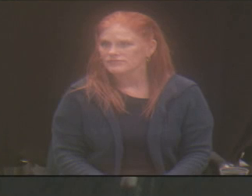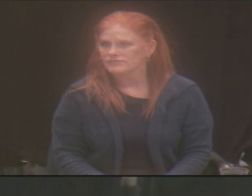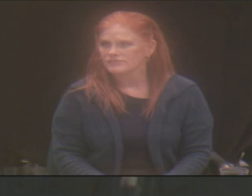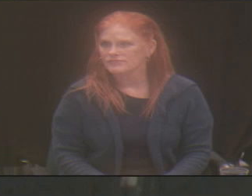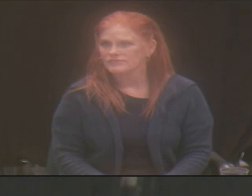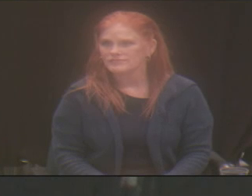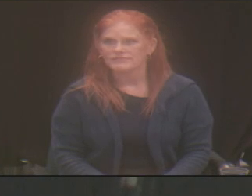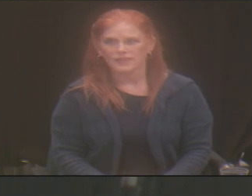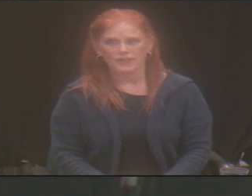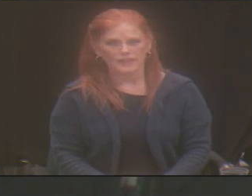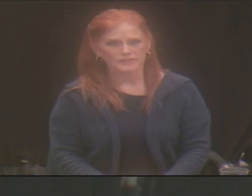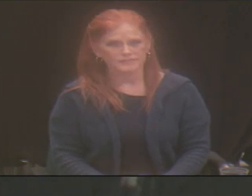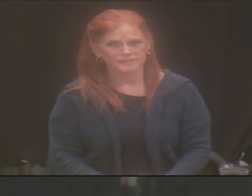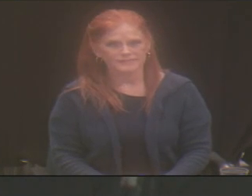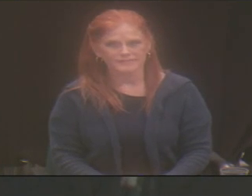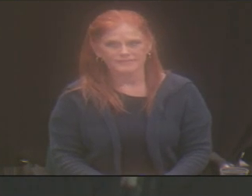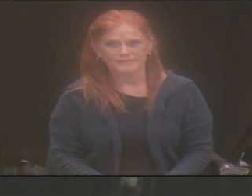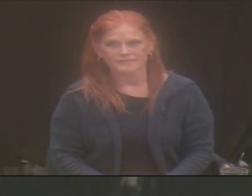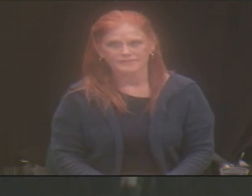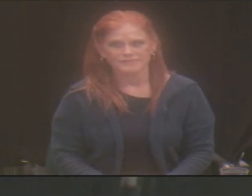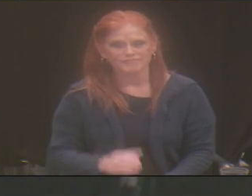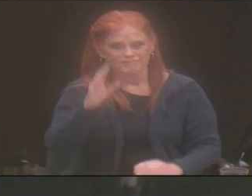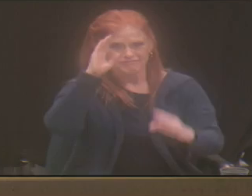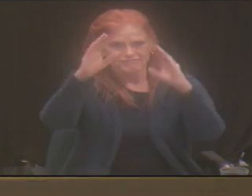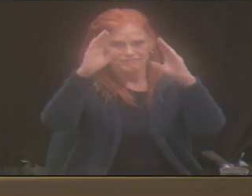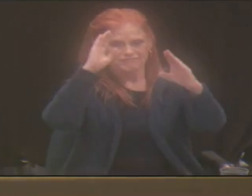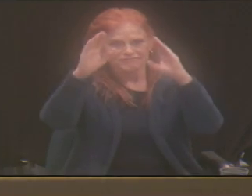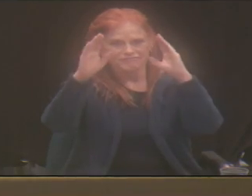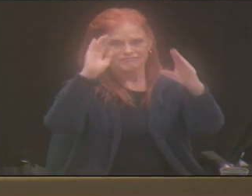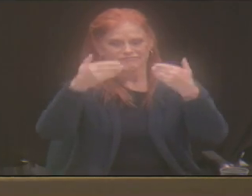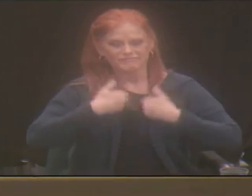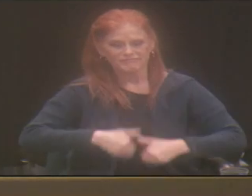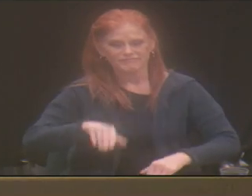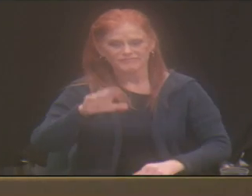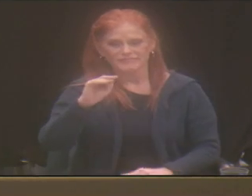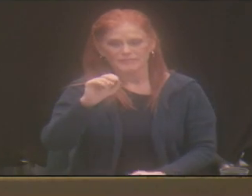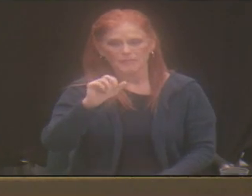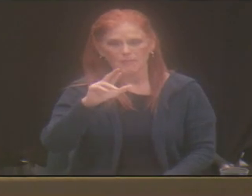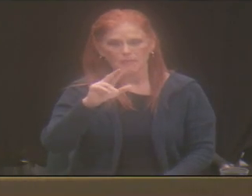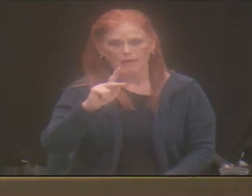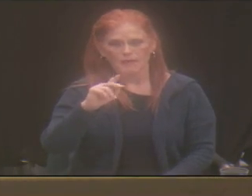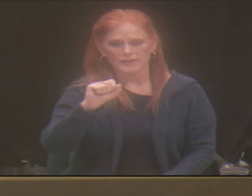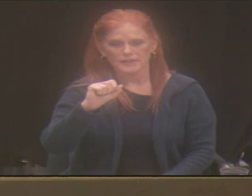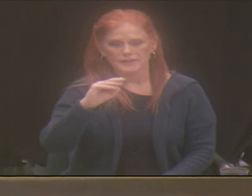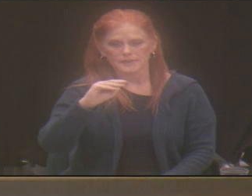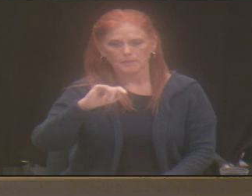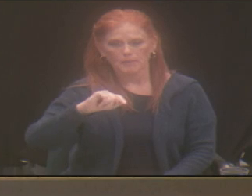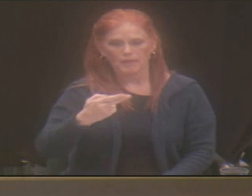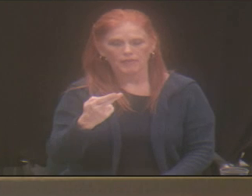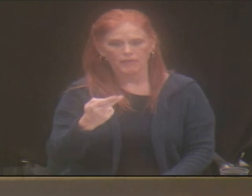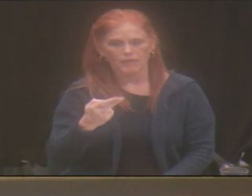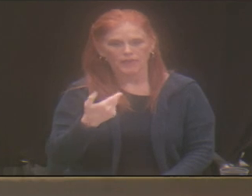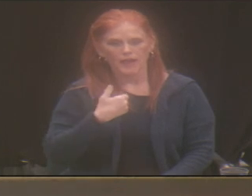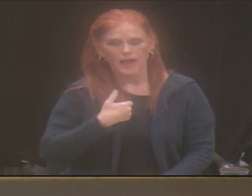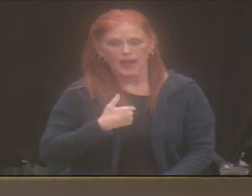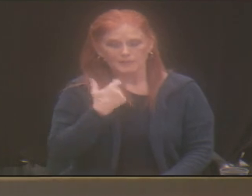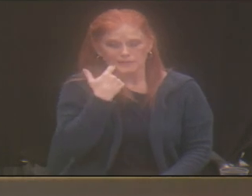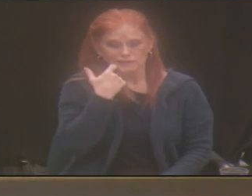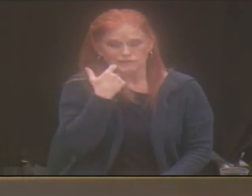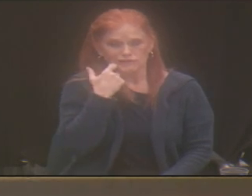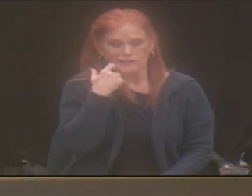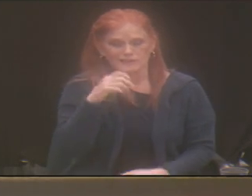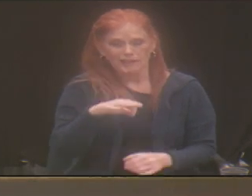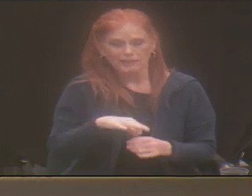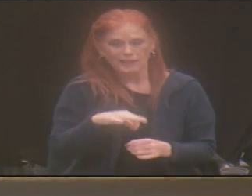MARK Yes, please. Hello, everybody. Hi, my name is Mark Smith. I am the newly elected